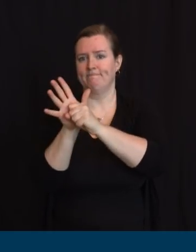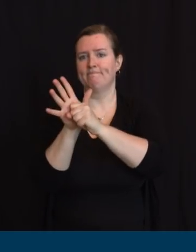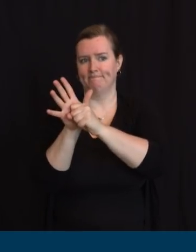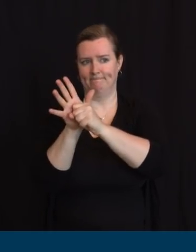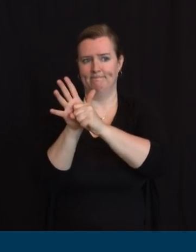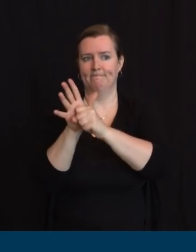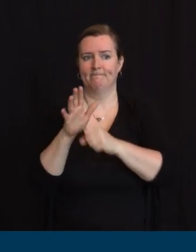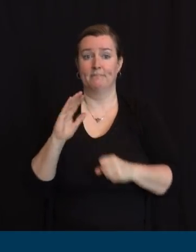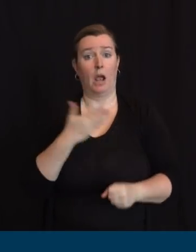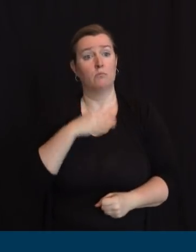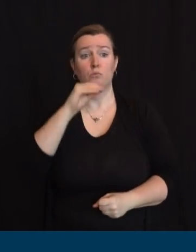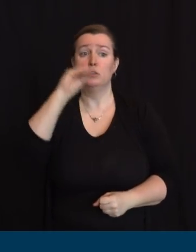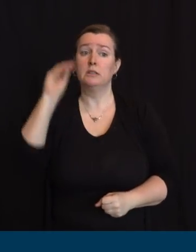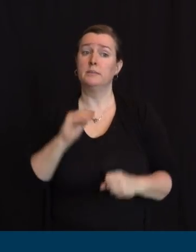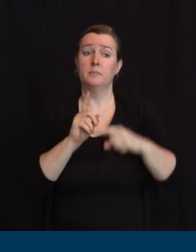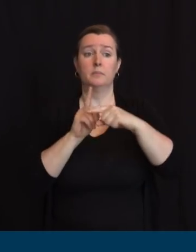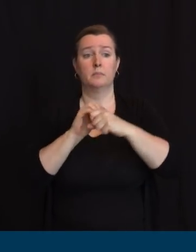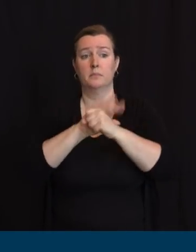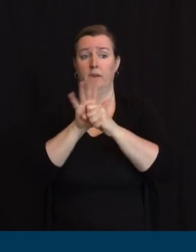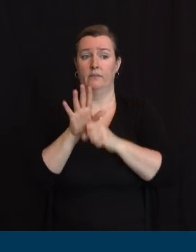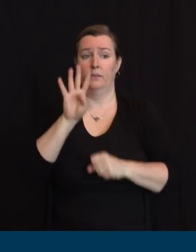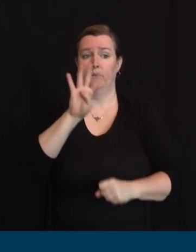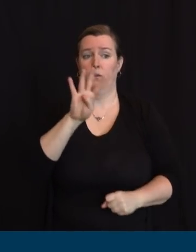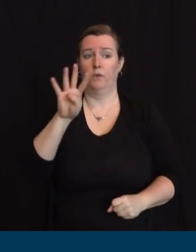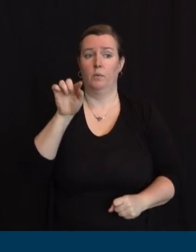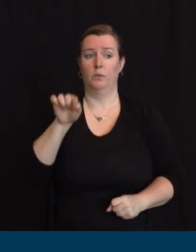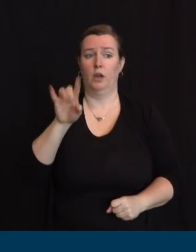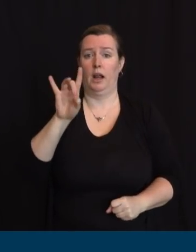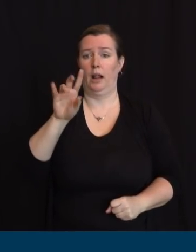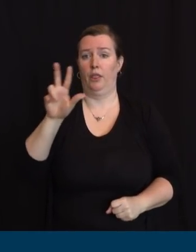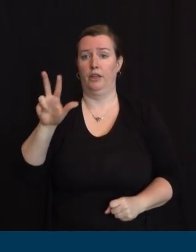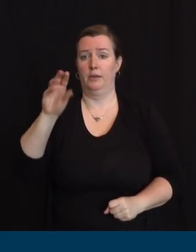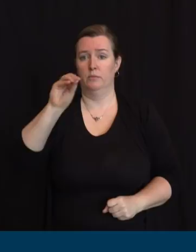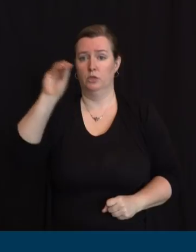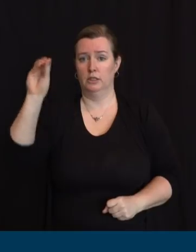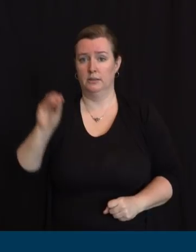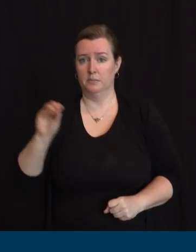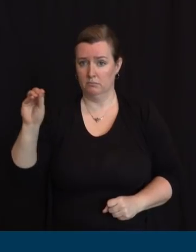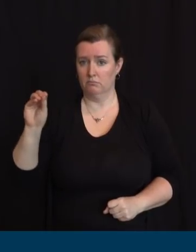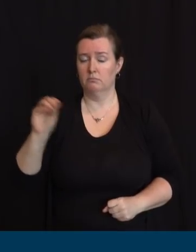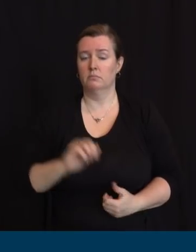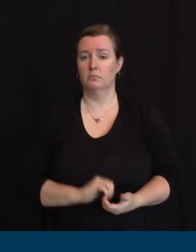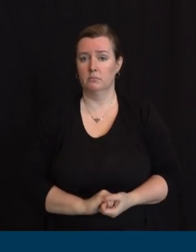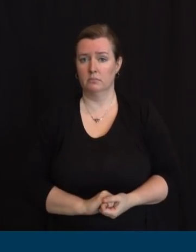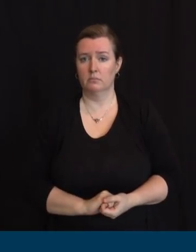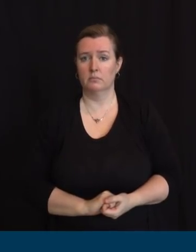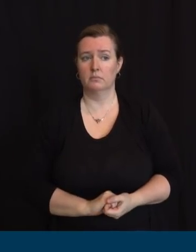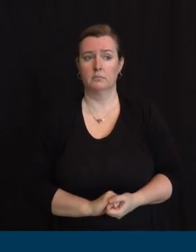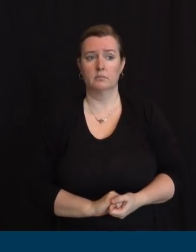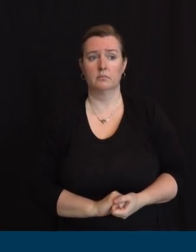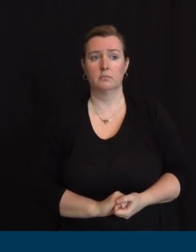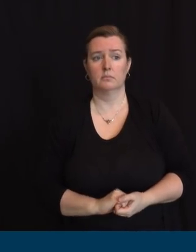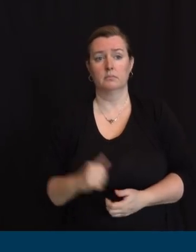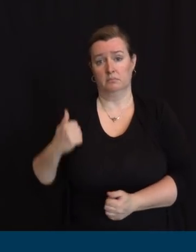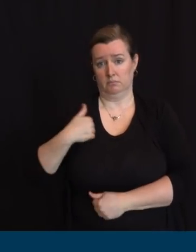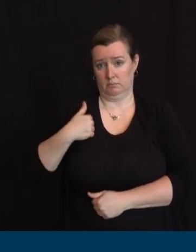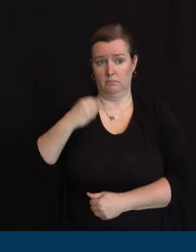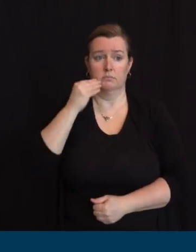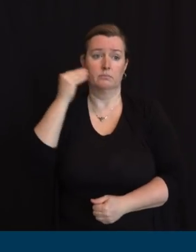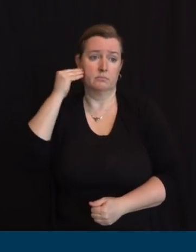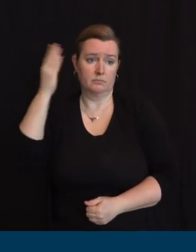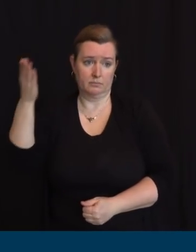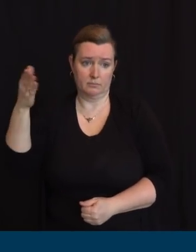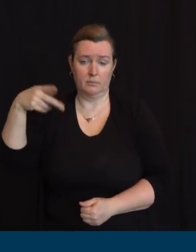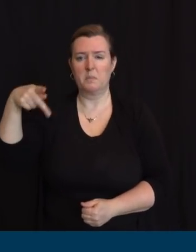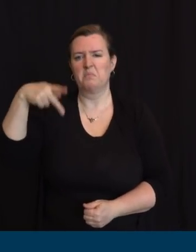Of the deaths that we're reporting, the veteran home in Paramus reported three new deaths over the